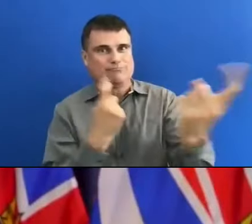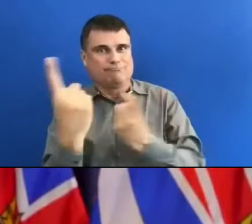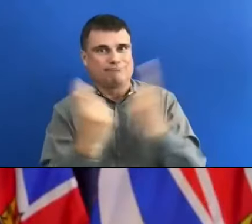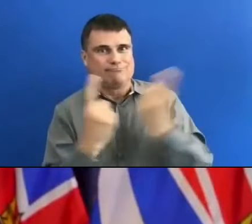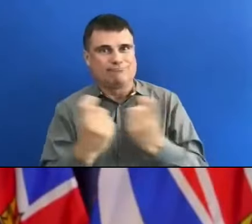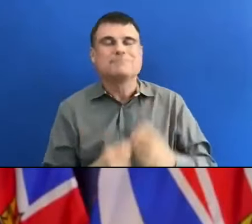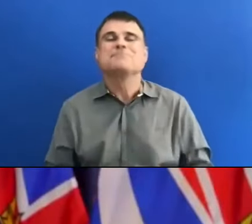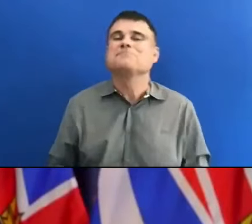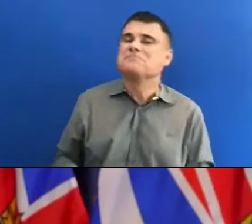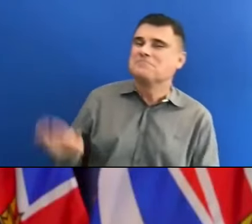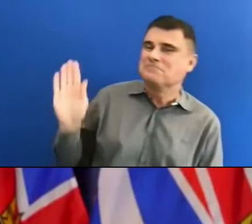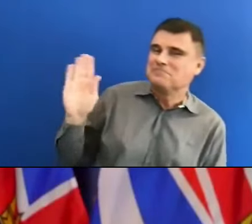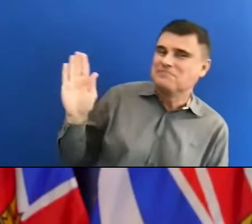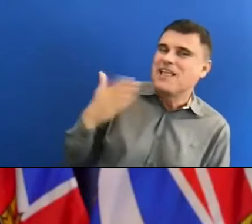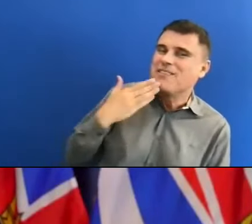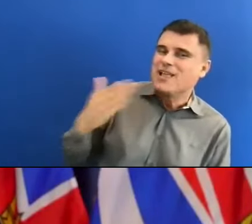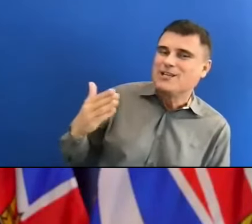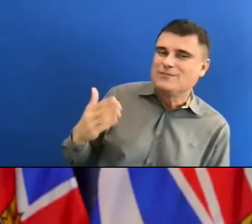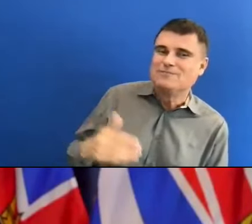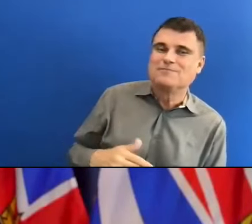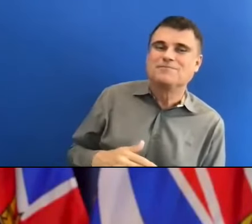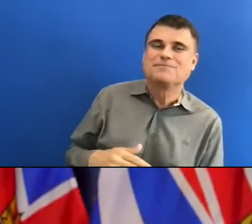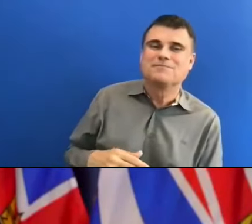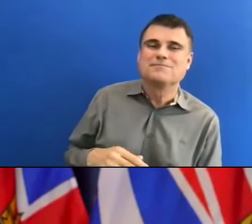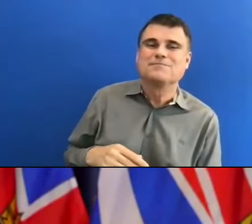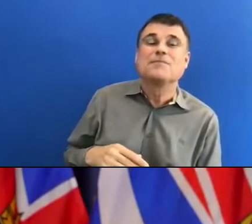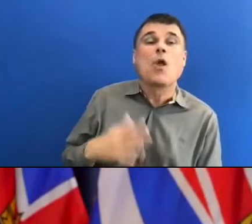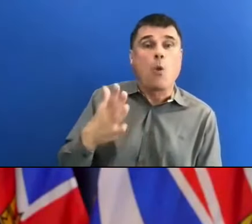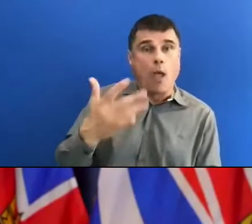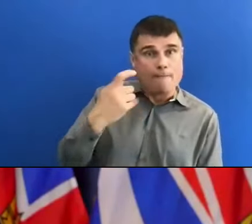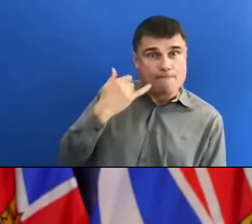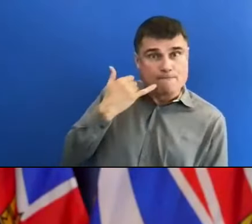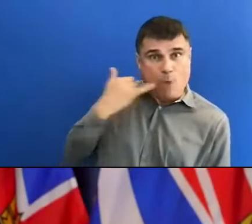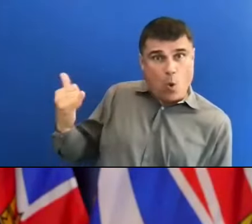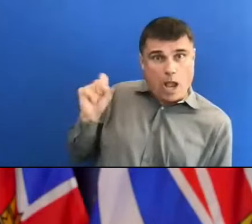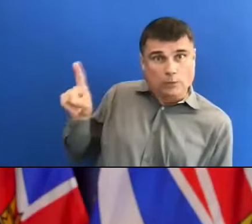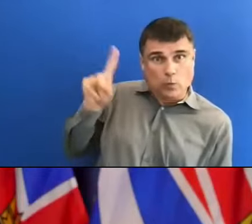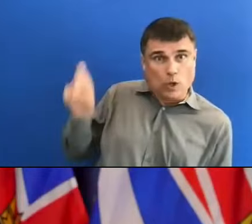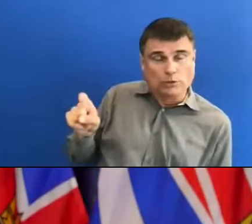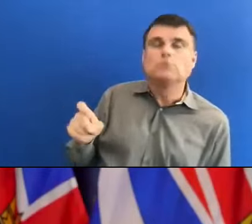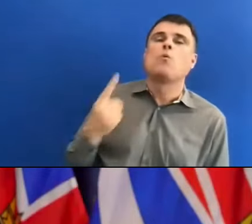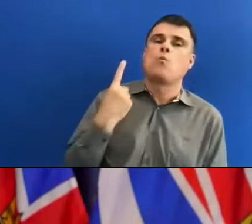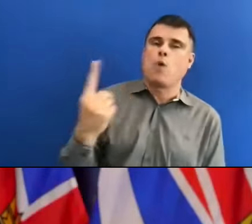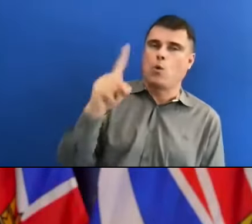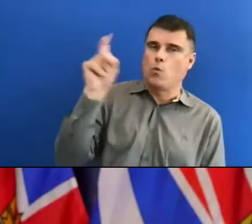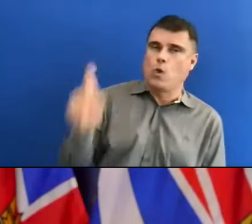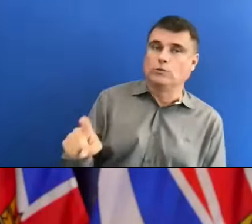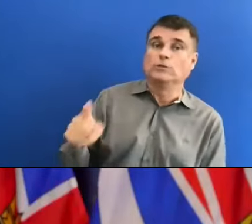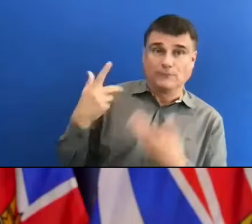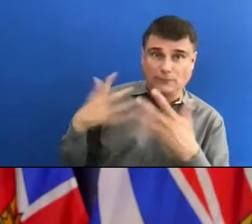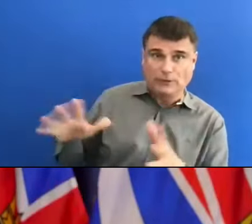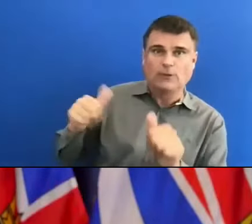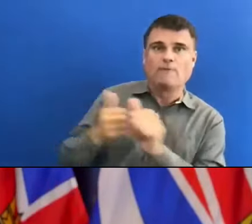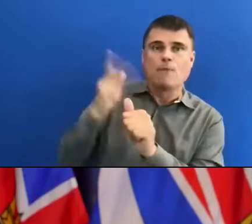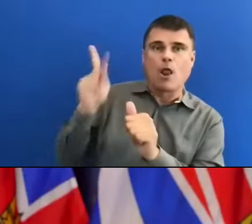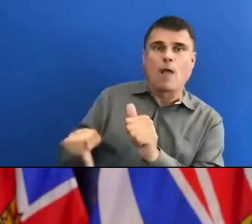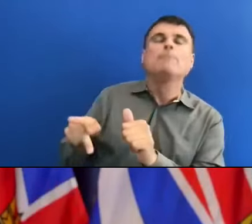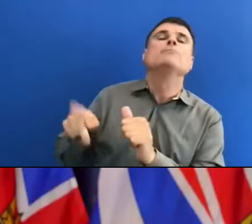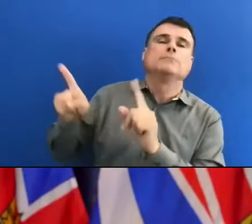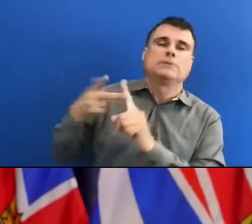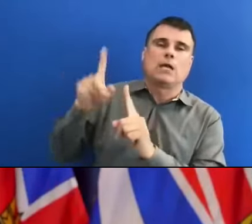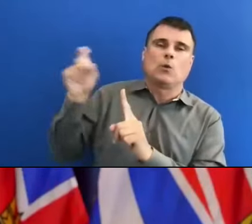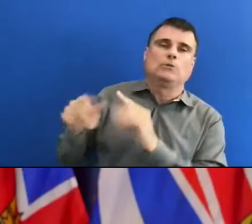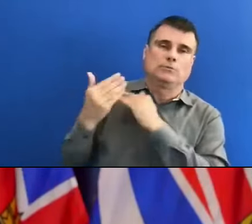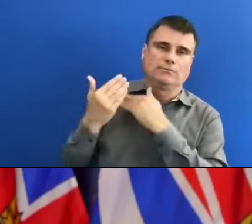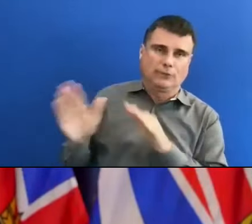1 to enter the queue. You are limited to one question and one follow-up. Today, are going to go to the phone lines first. First question is from Lisa Cordesco, Vancouver Sun.